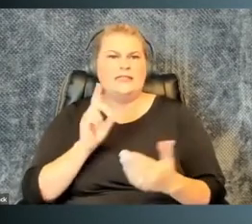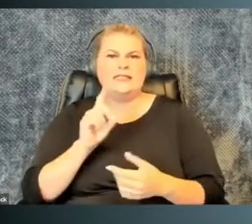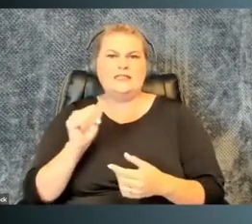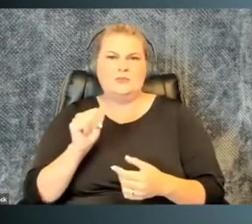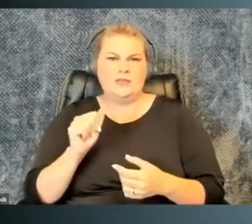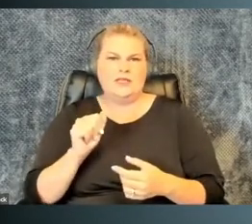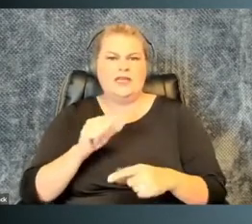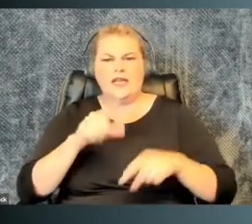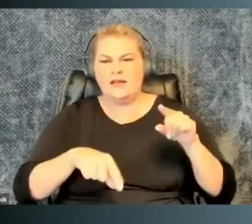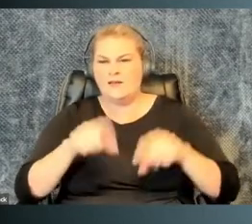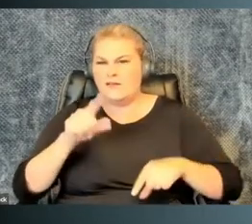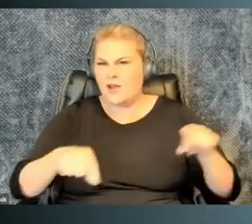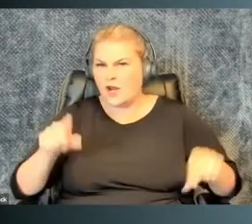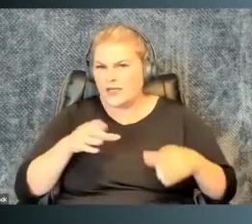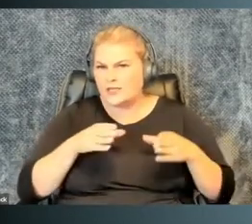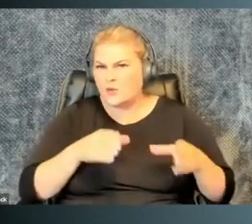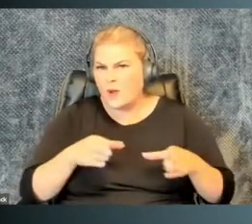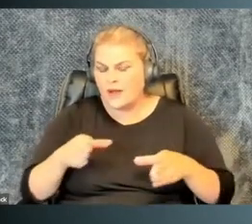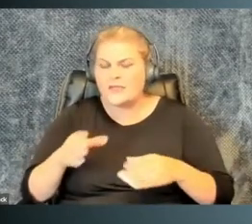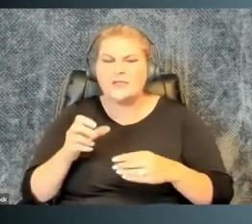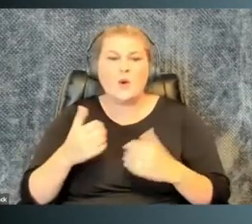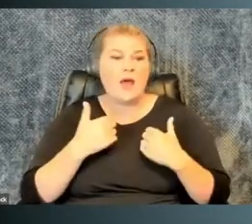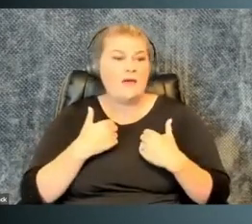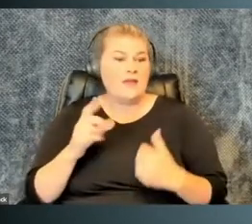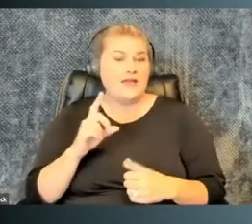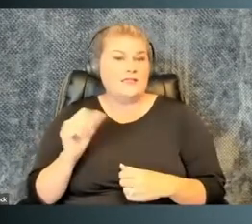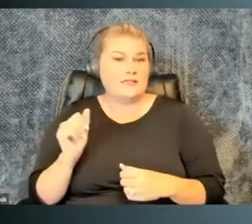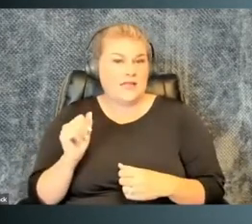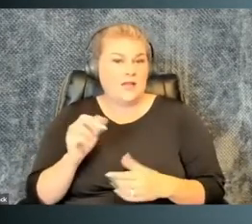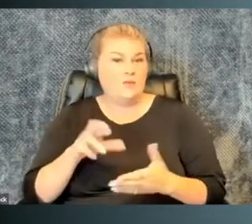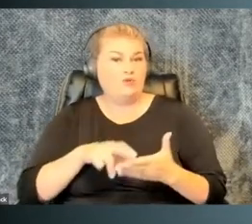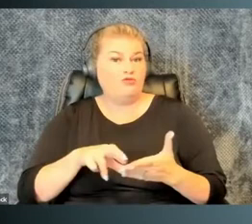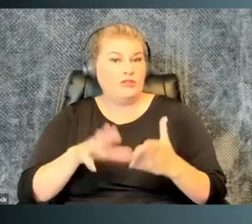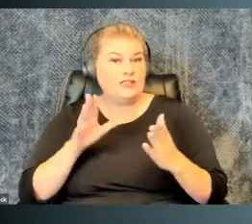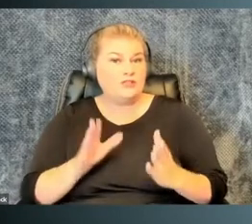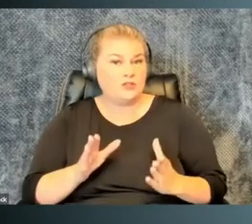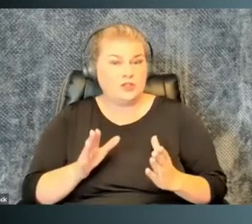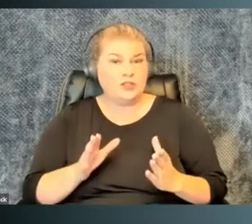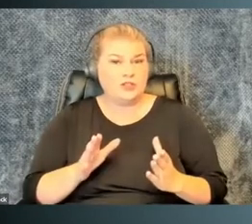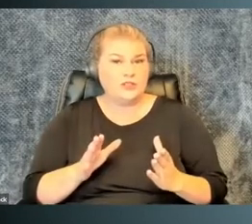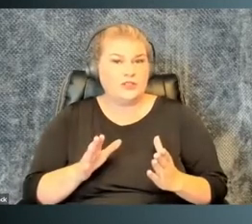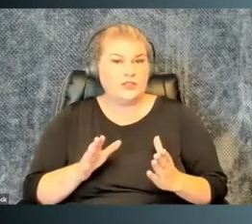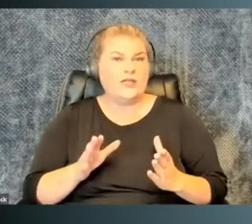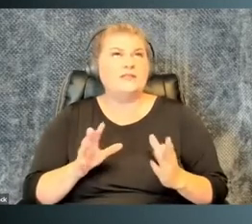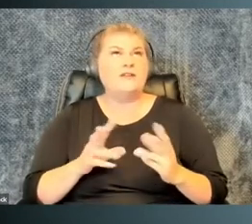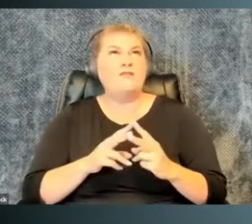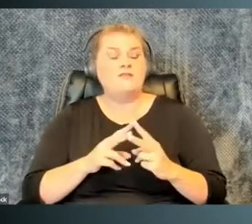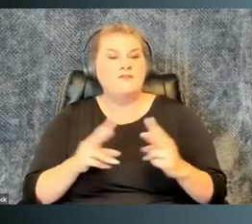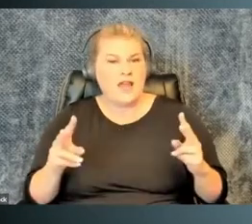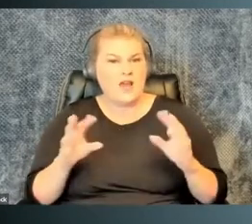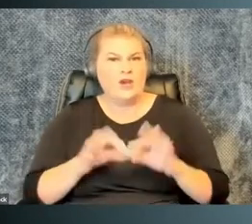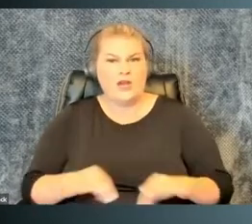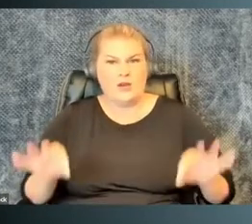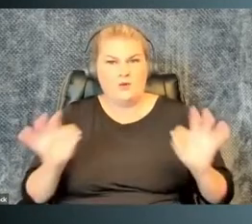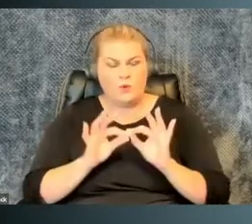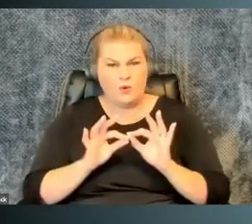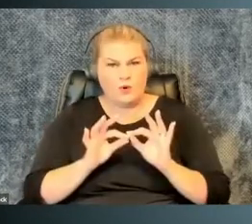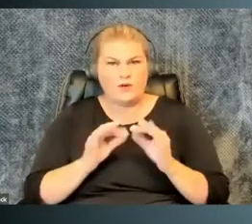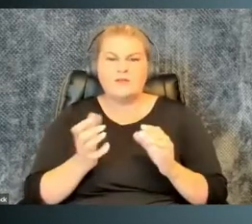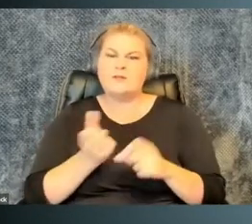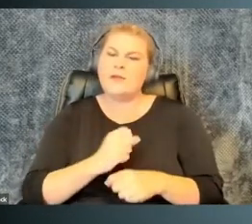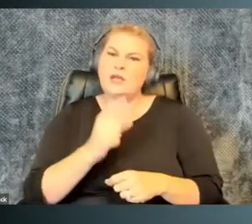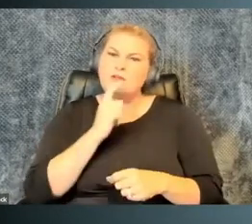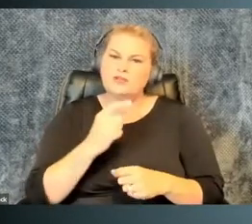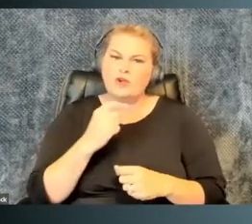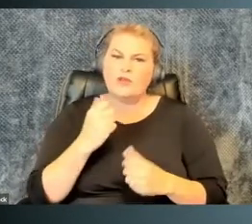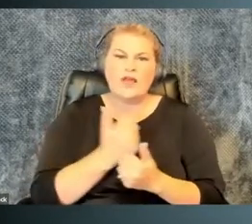is about addressing disability in various ways. So having disabled researchers is incredibly